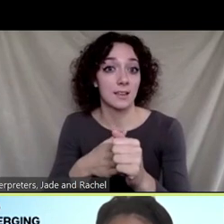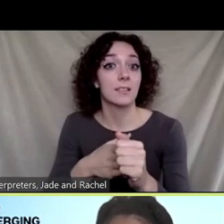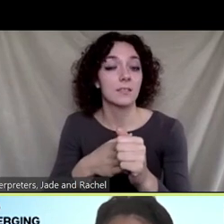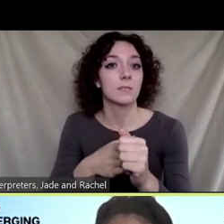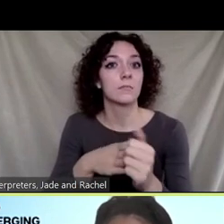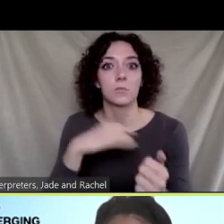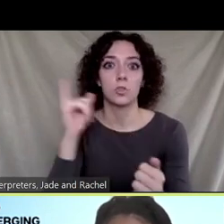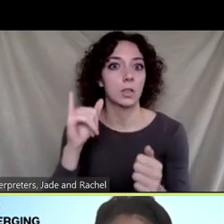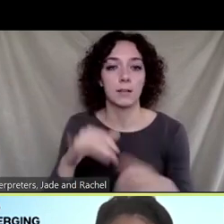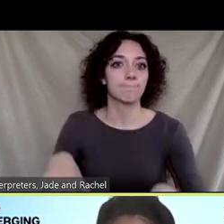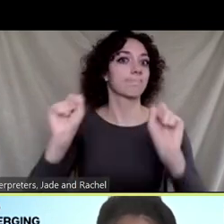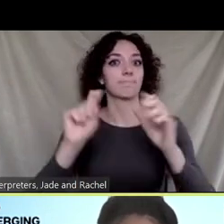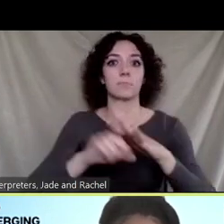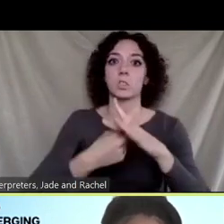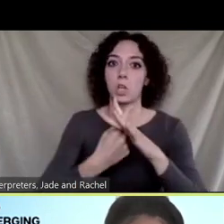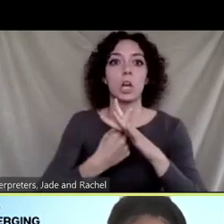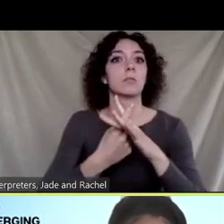from what I've seen.